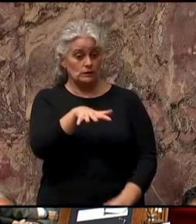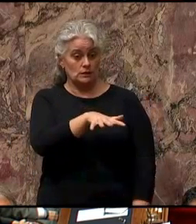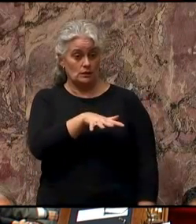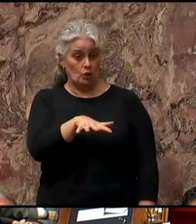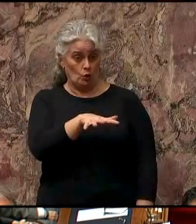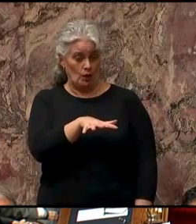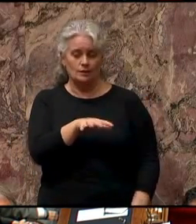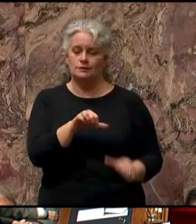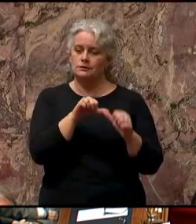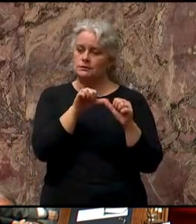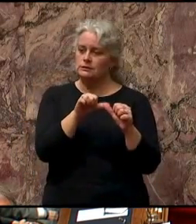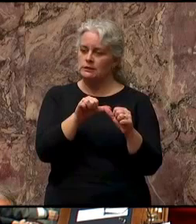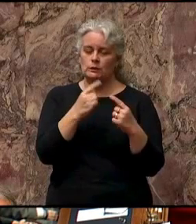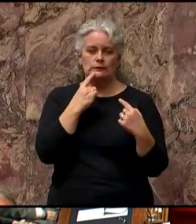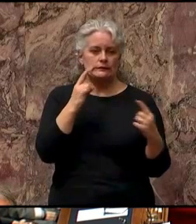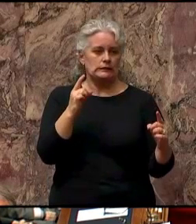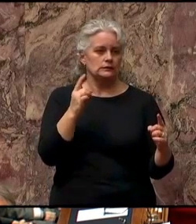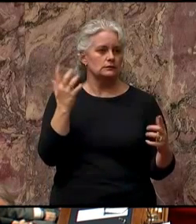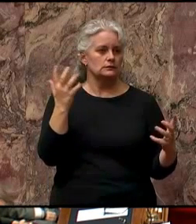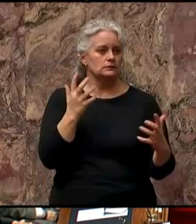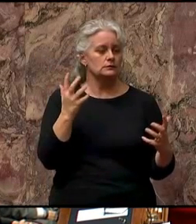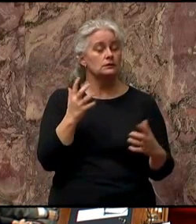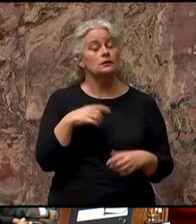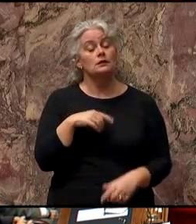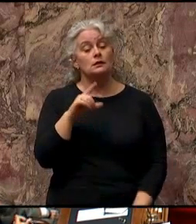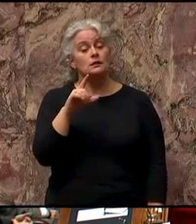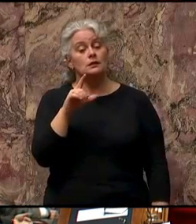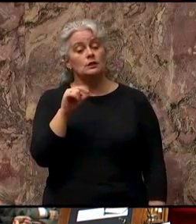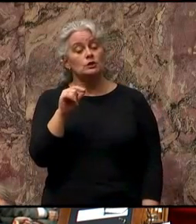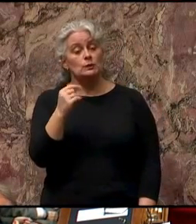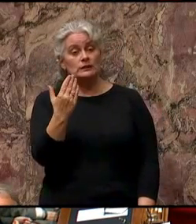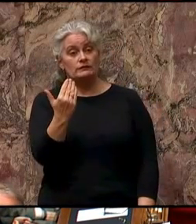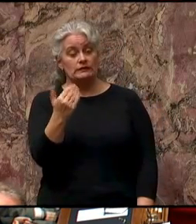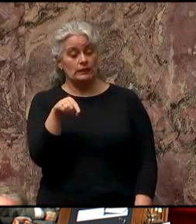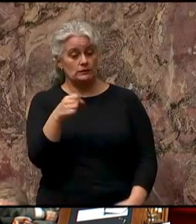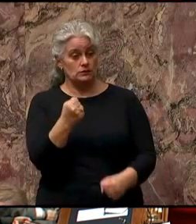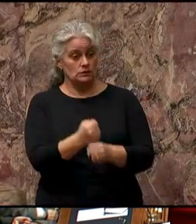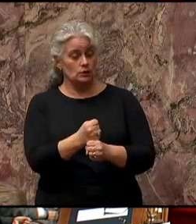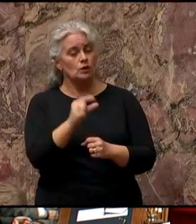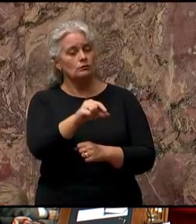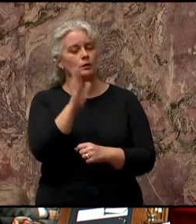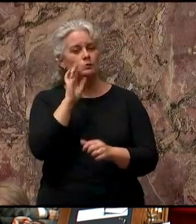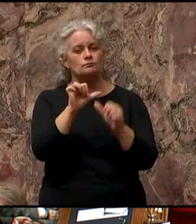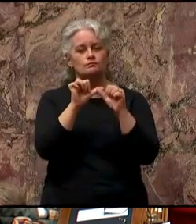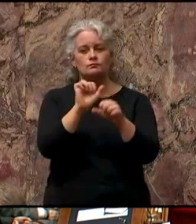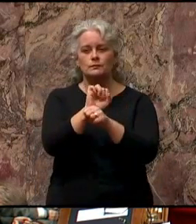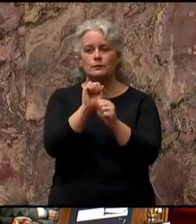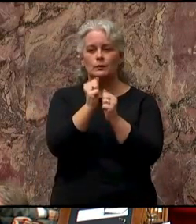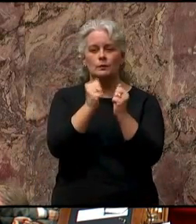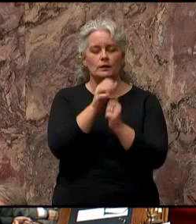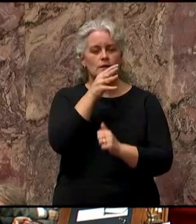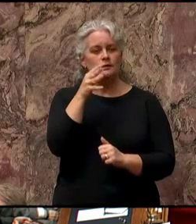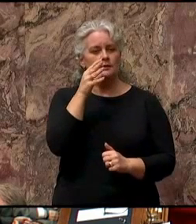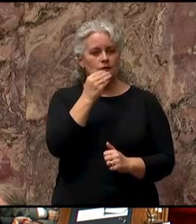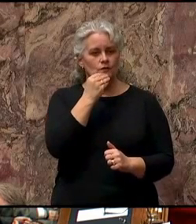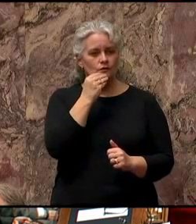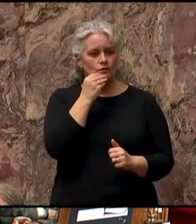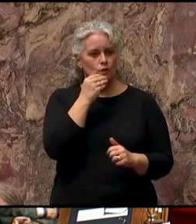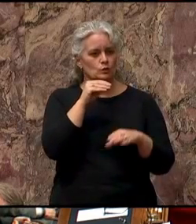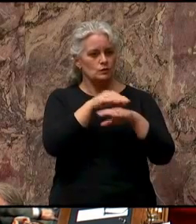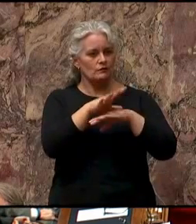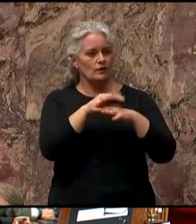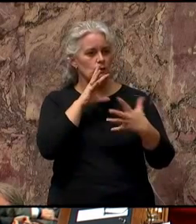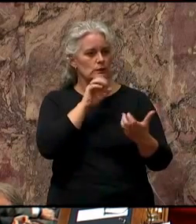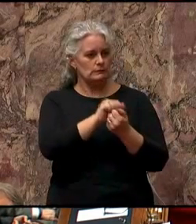continued success. In 2015, your government will continue to work with the Agri-Food Advisory Committee